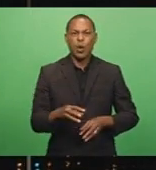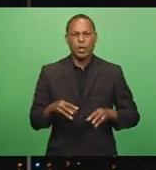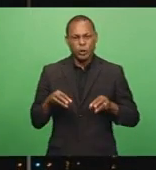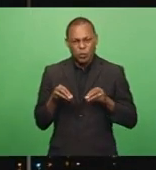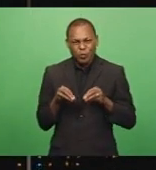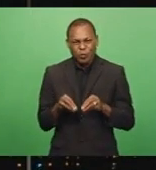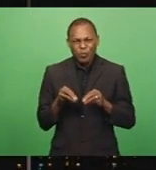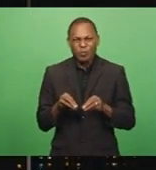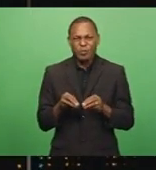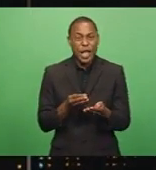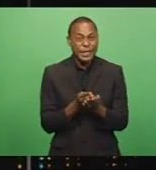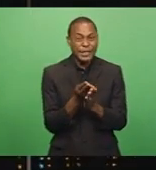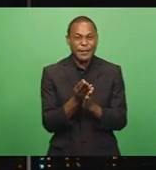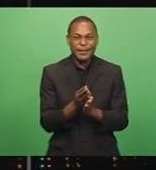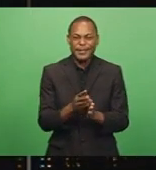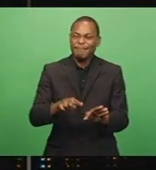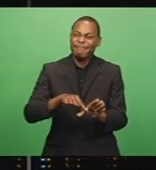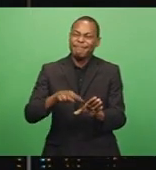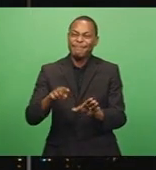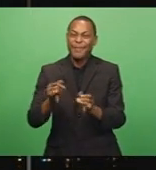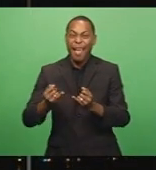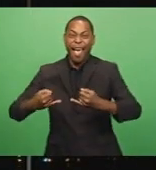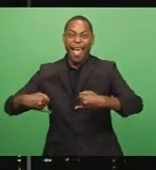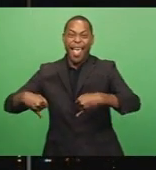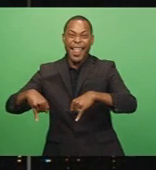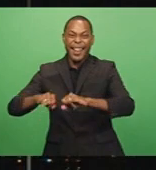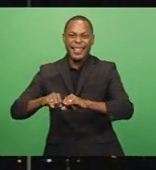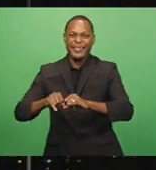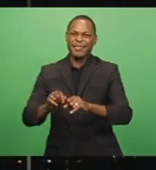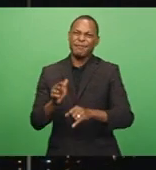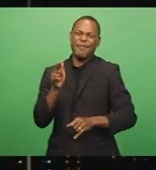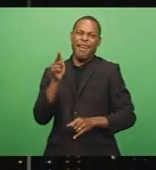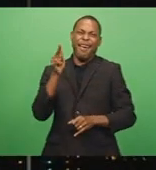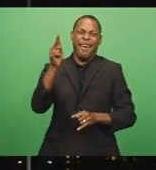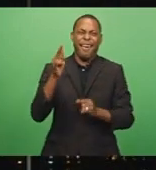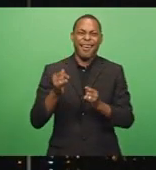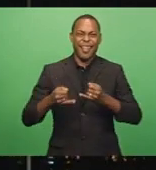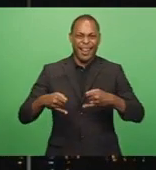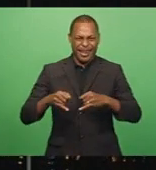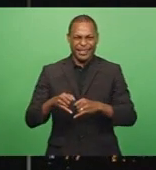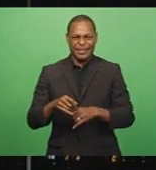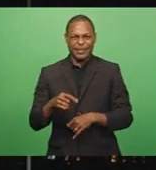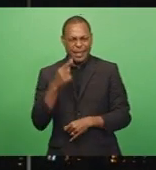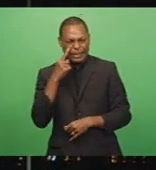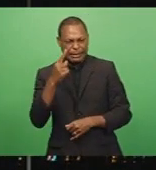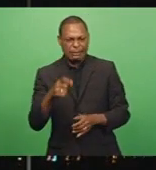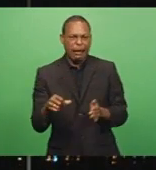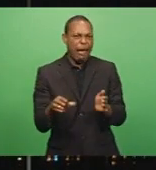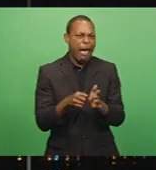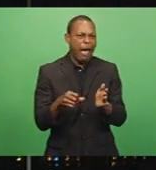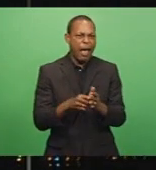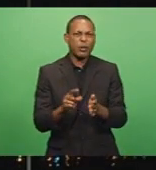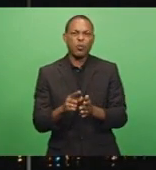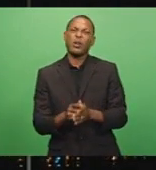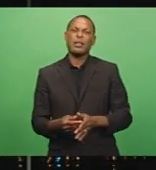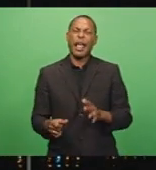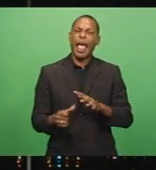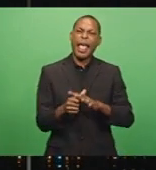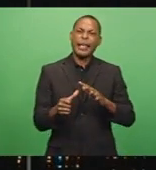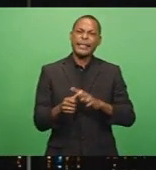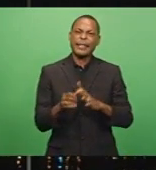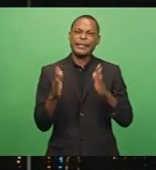outer islands and remote areas for Fijians facing difficulty and accessing these services in urban centers.